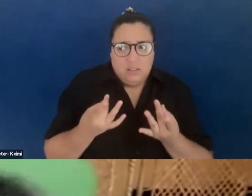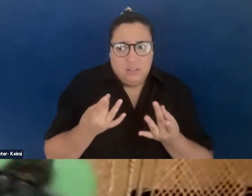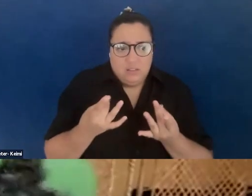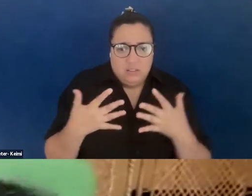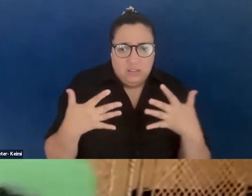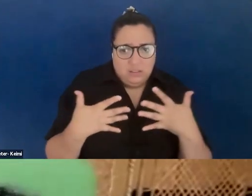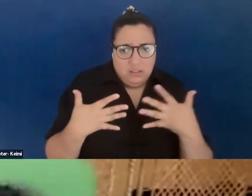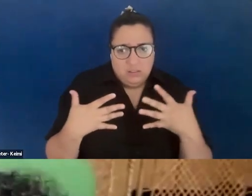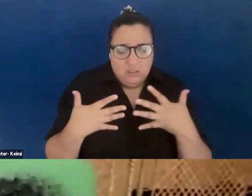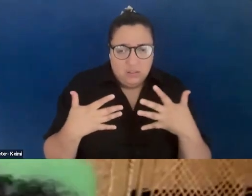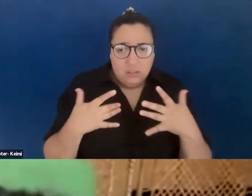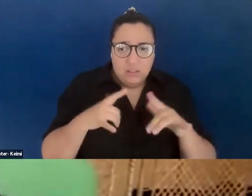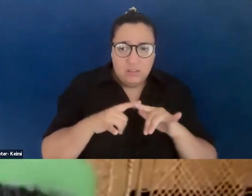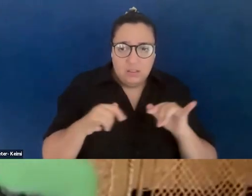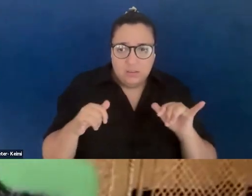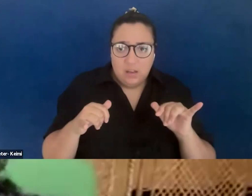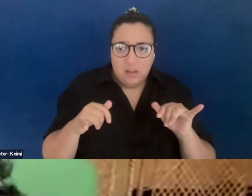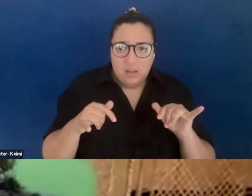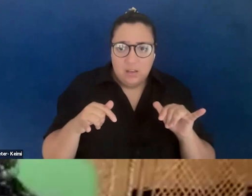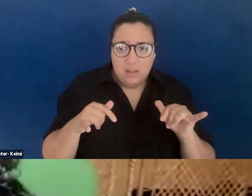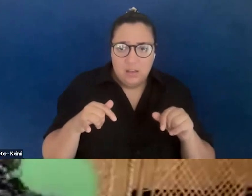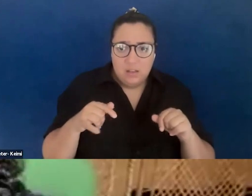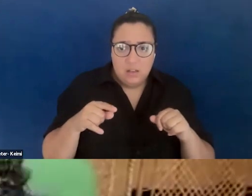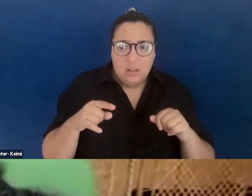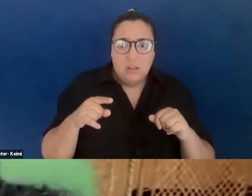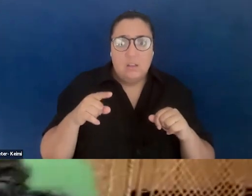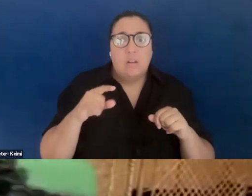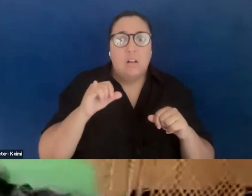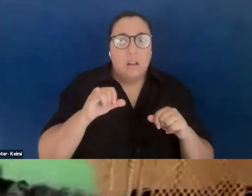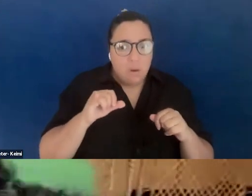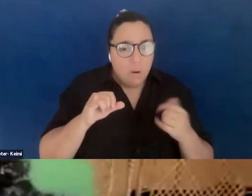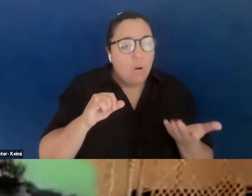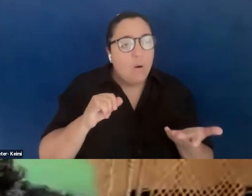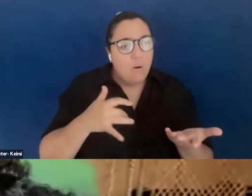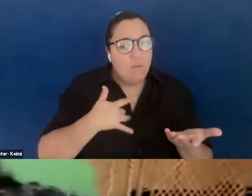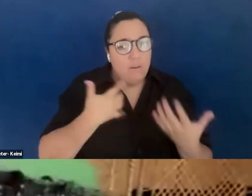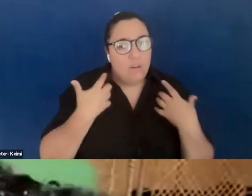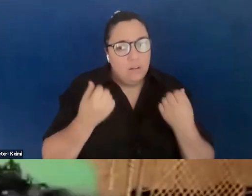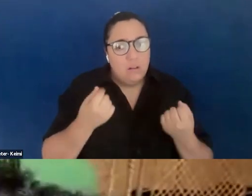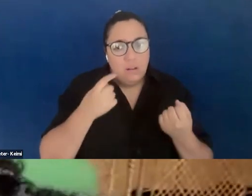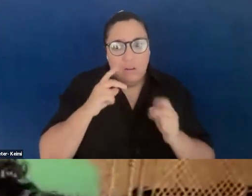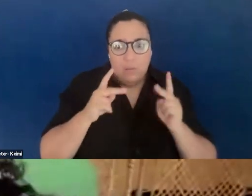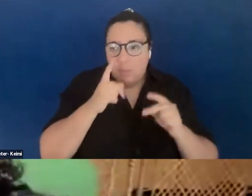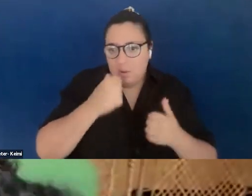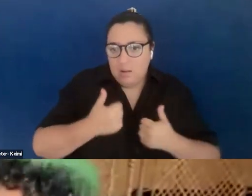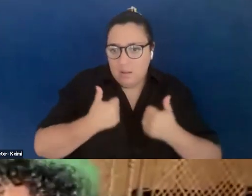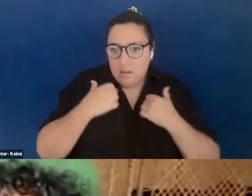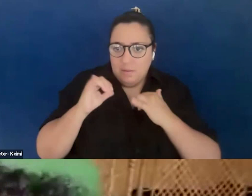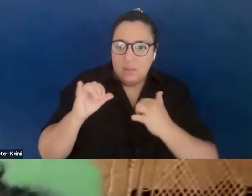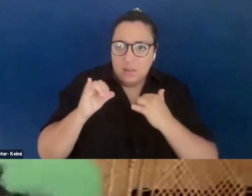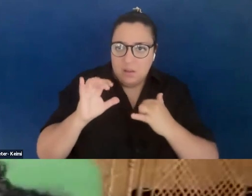half of the time, you feel real deep in your back because, you know, you're surrounded by people who believe the same thing, I just want to, like, give space for that, like, lived experience